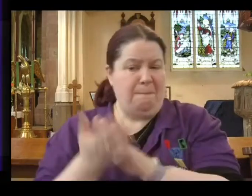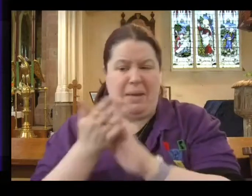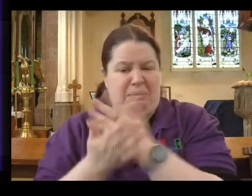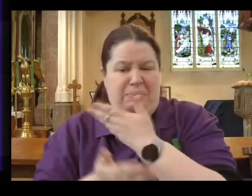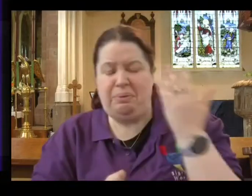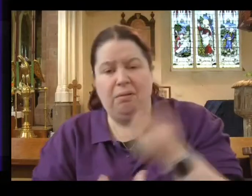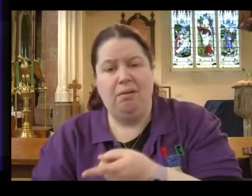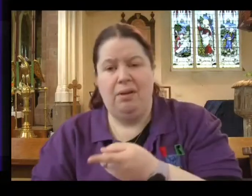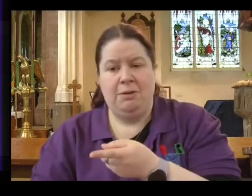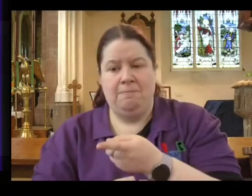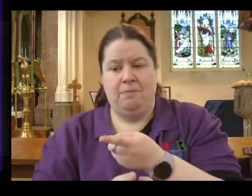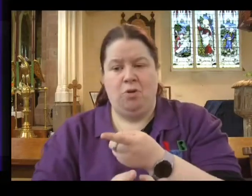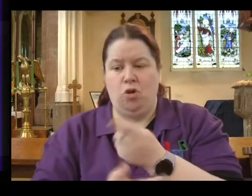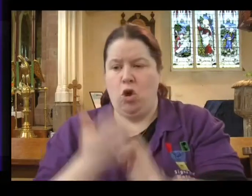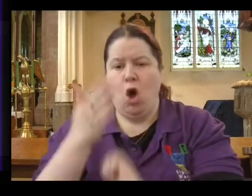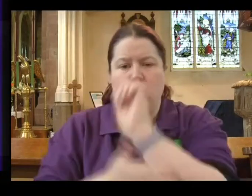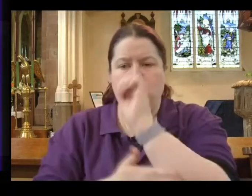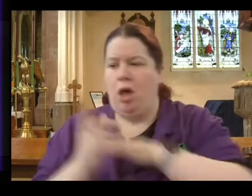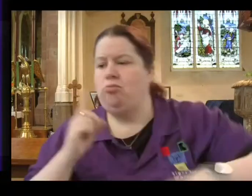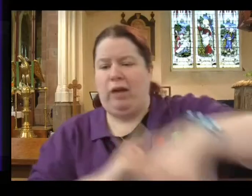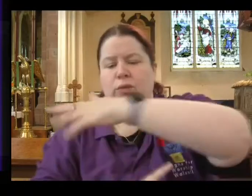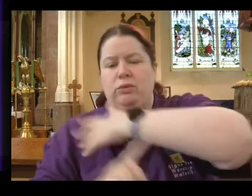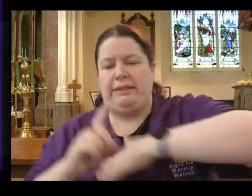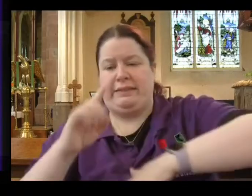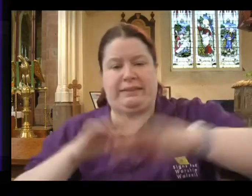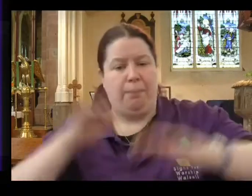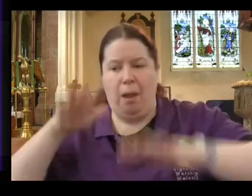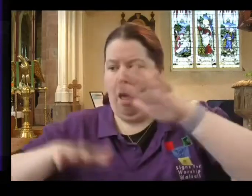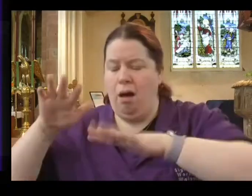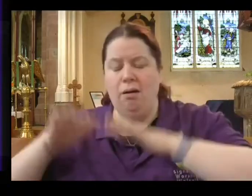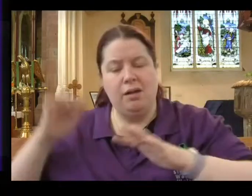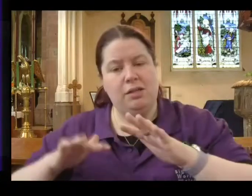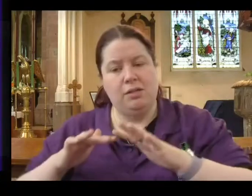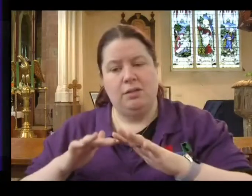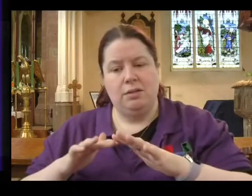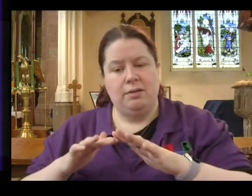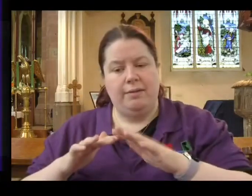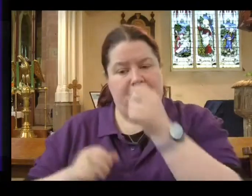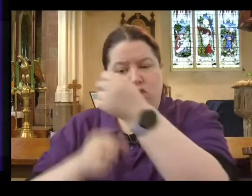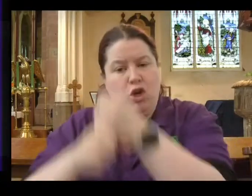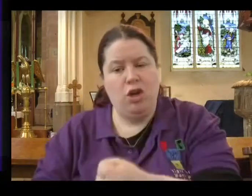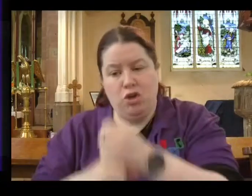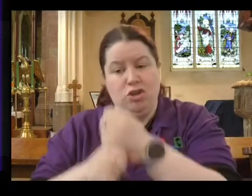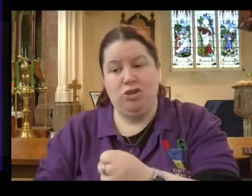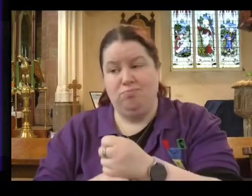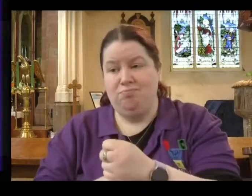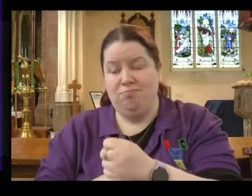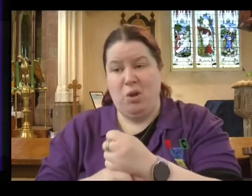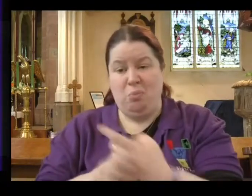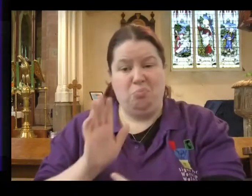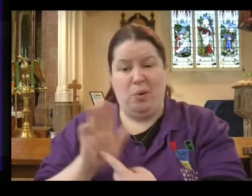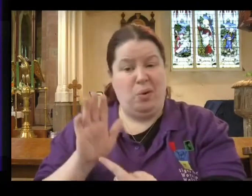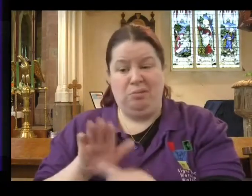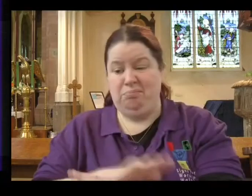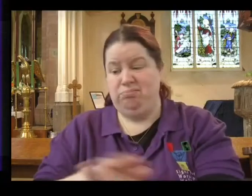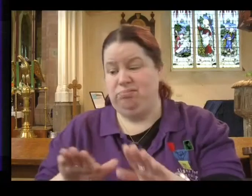so similar to the culture it's in. The church has become irrelevant. And that is one of the most